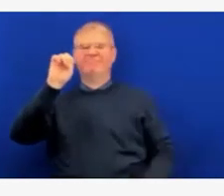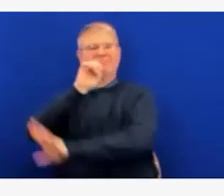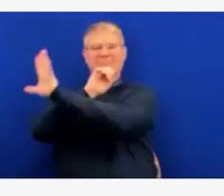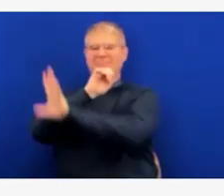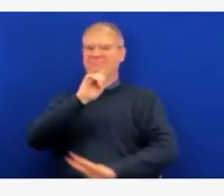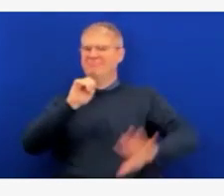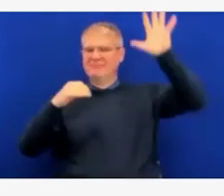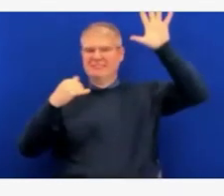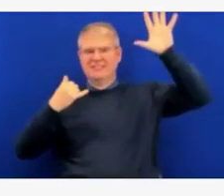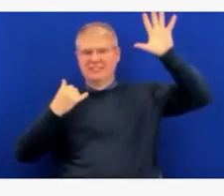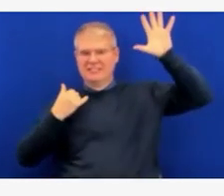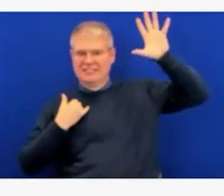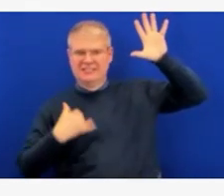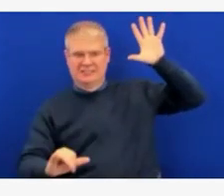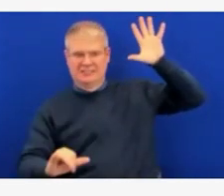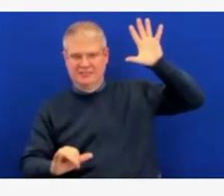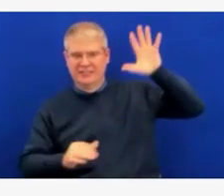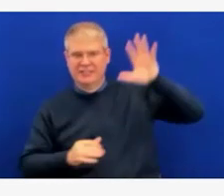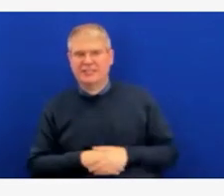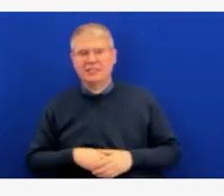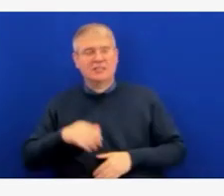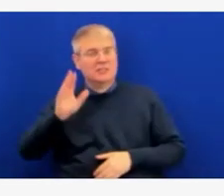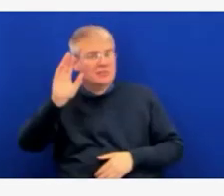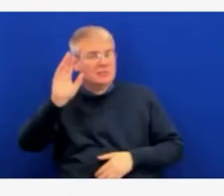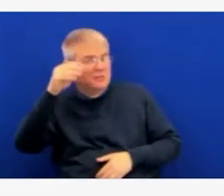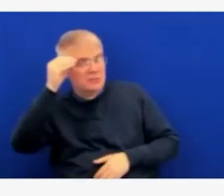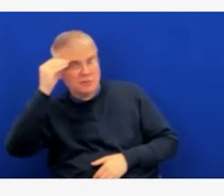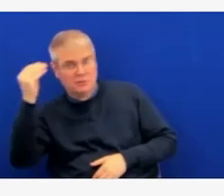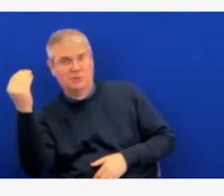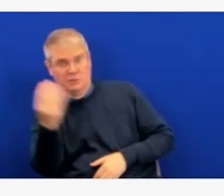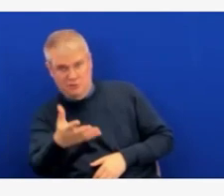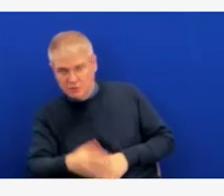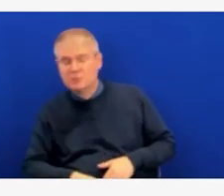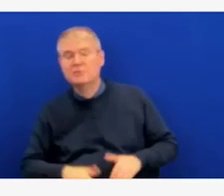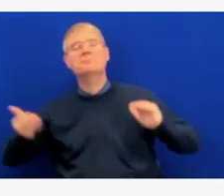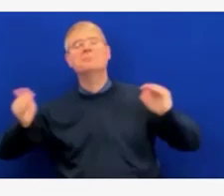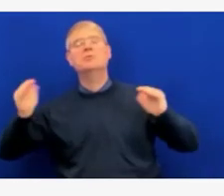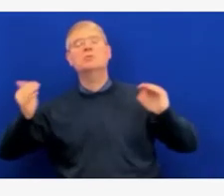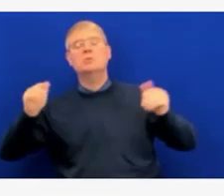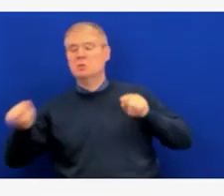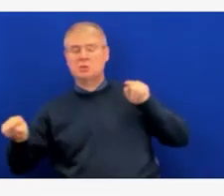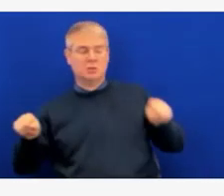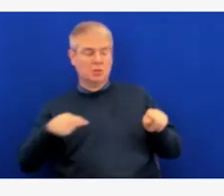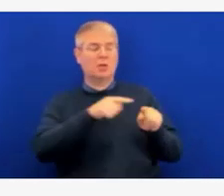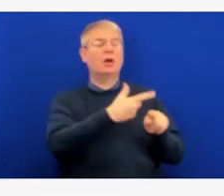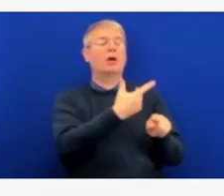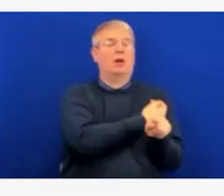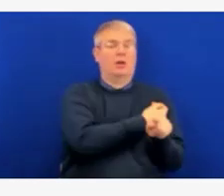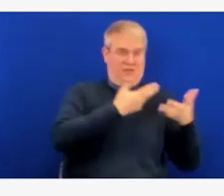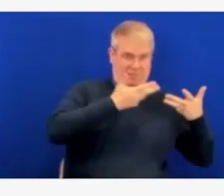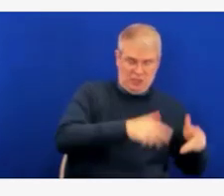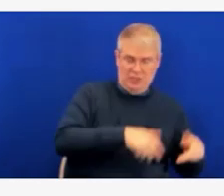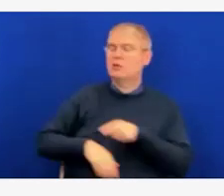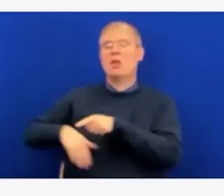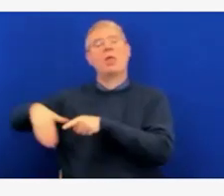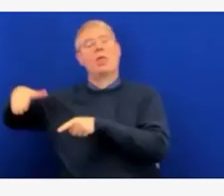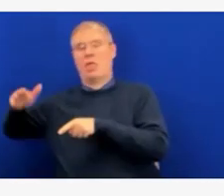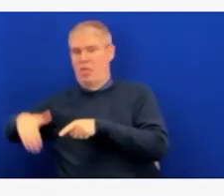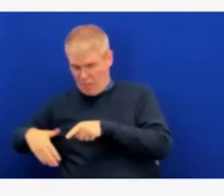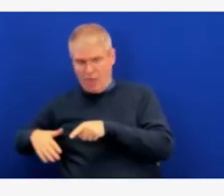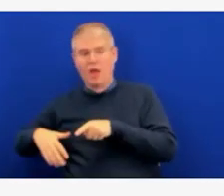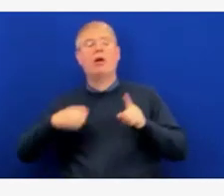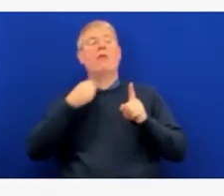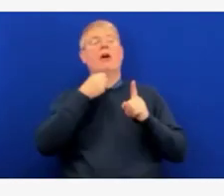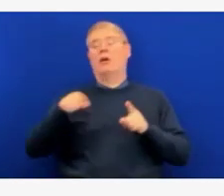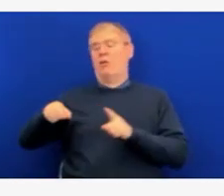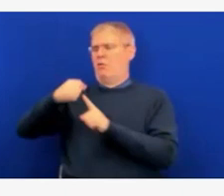they become infected, and they're nearly four times less likely to become infected in the first place. I'm encouraged to hear about people who are making the decision